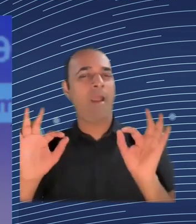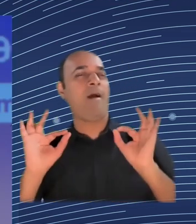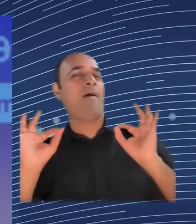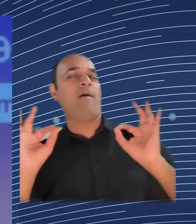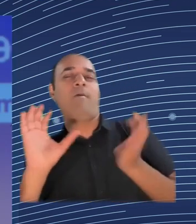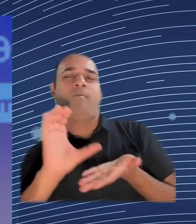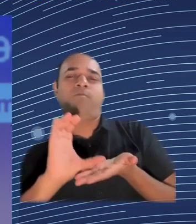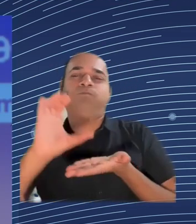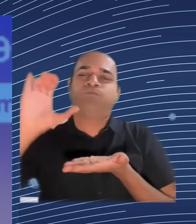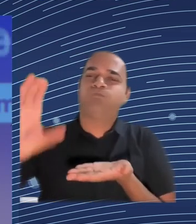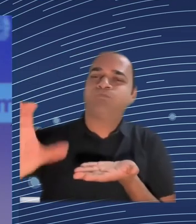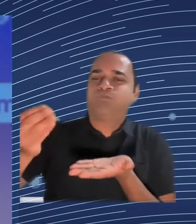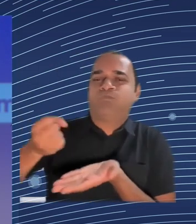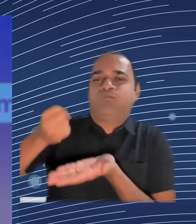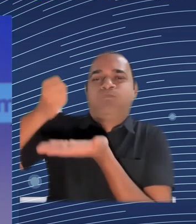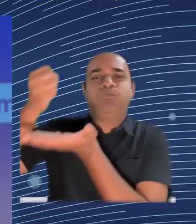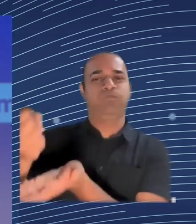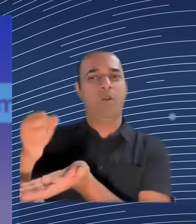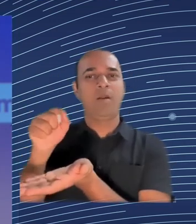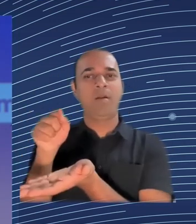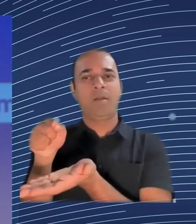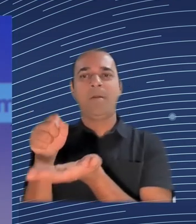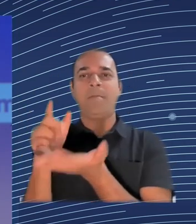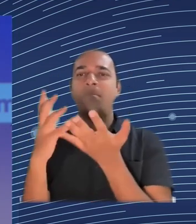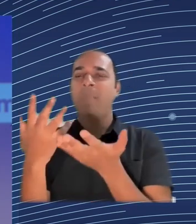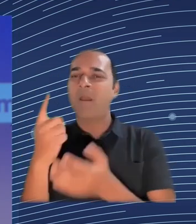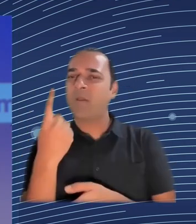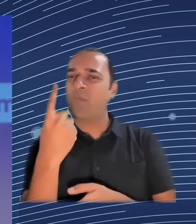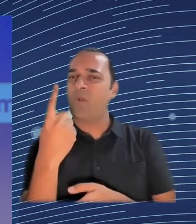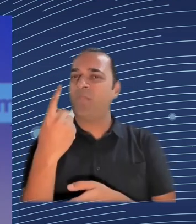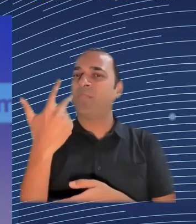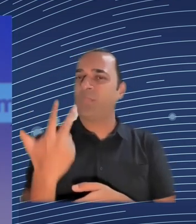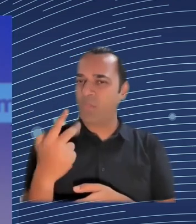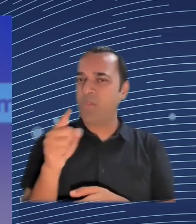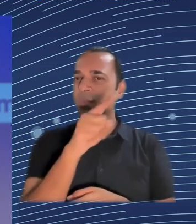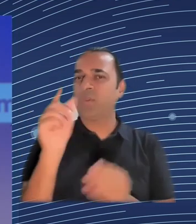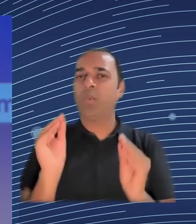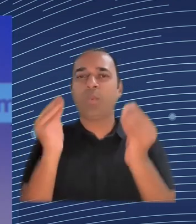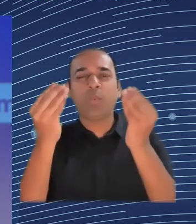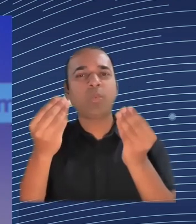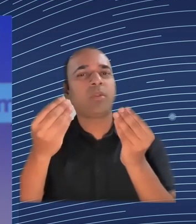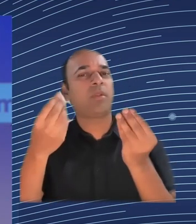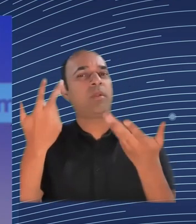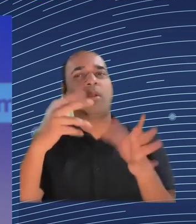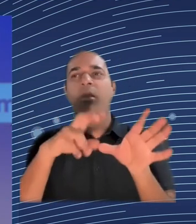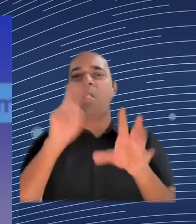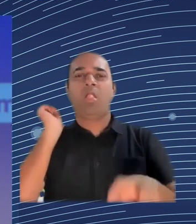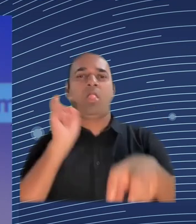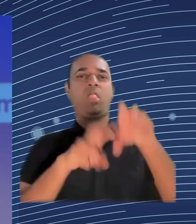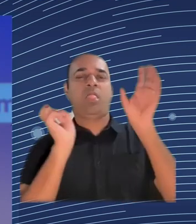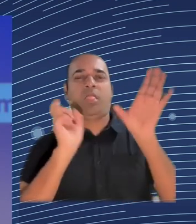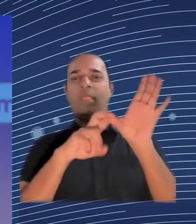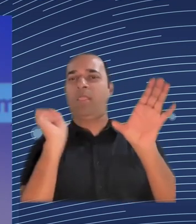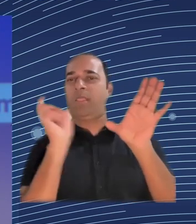how we build the capacity to deliver on that, and if we can do that, we can use and actually get much bigger returns from